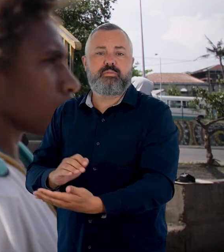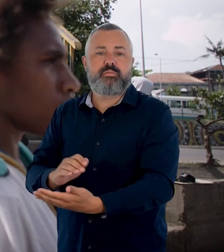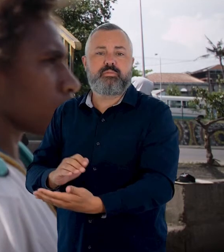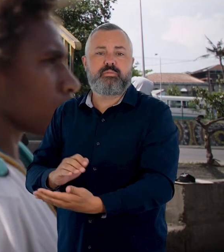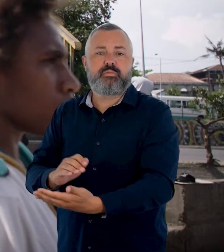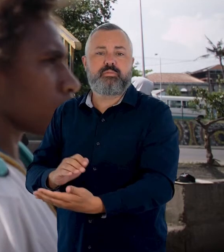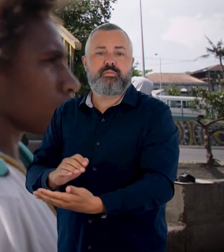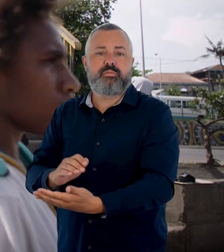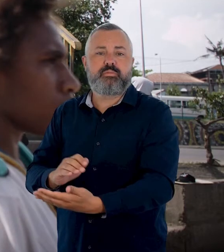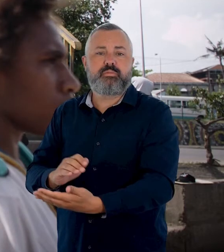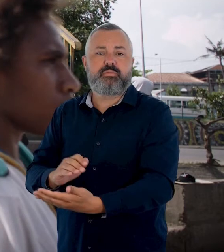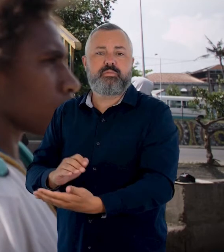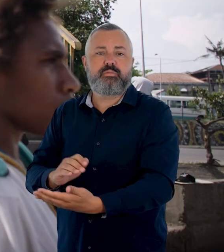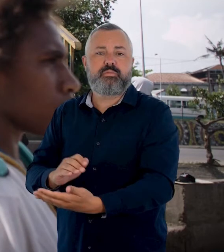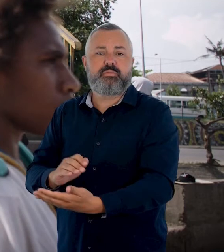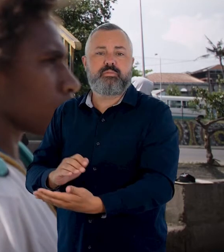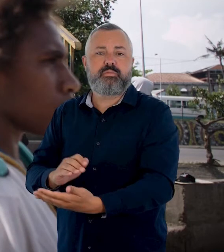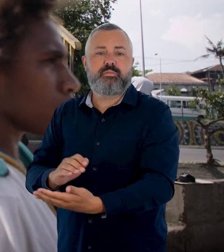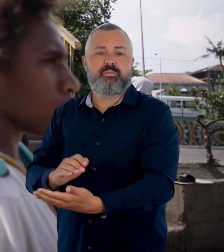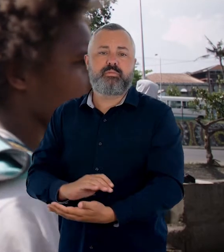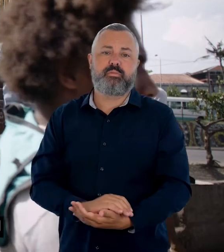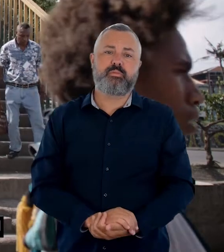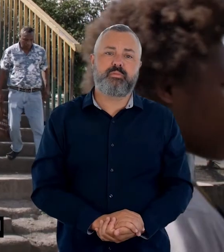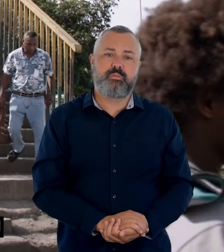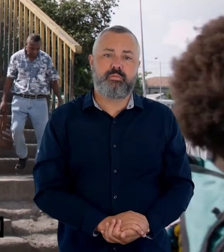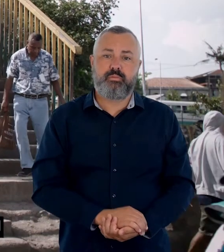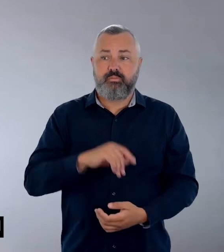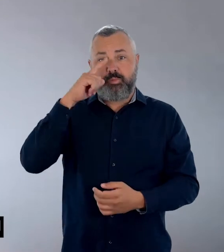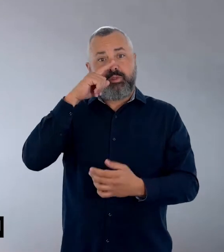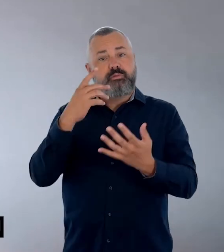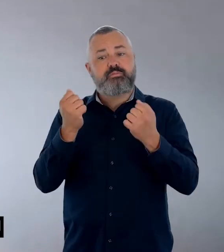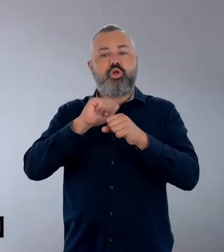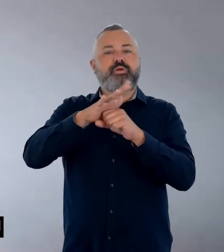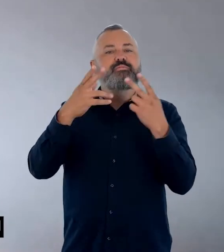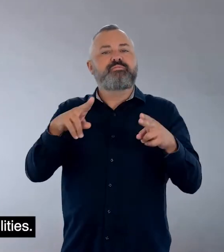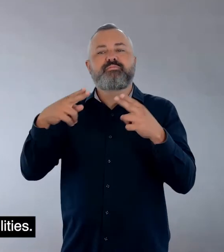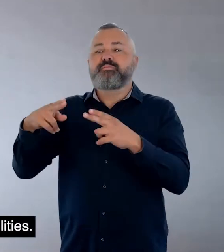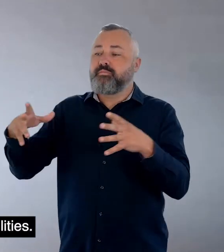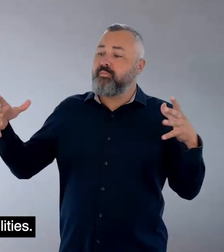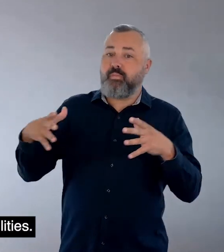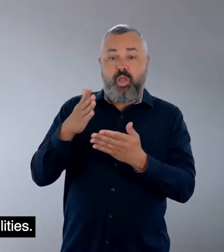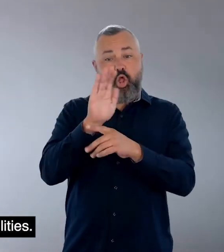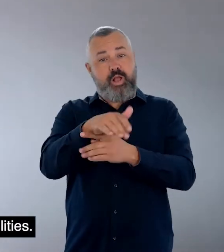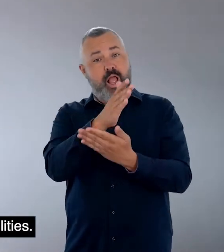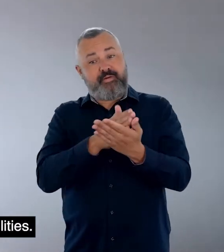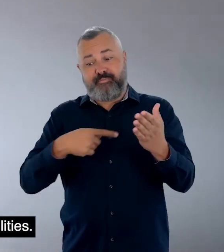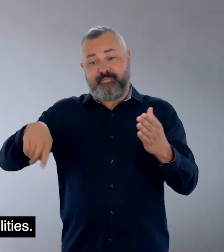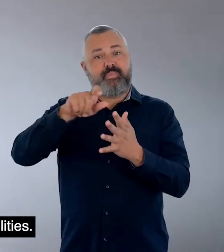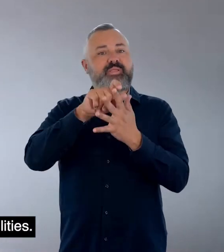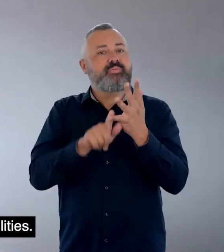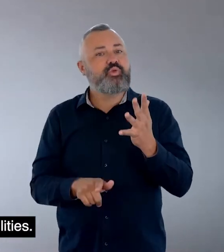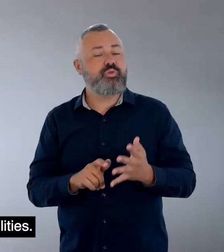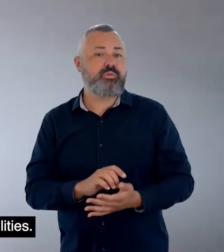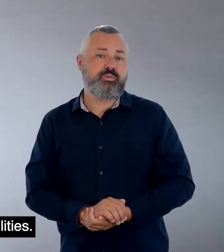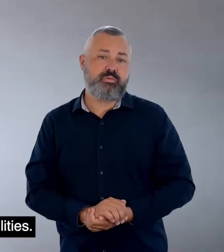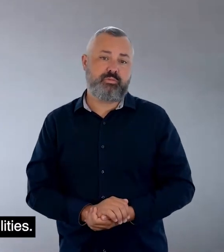a flight of stairs, which leads to a walkway over a busy road. More than half of the people who have contracted and died from COVID-19 have